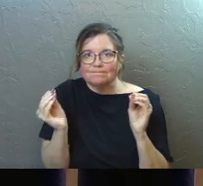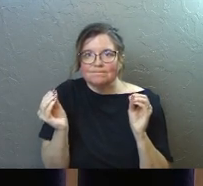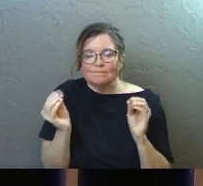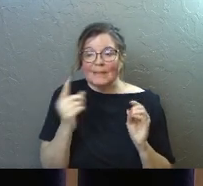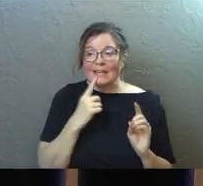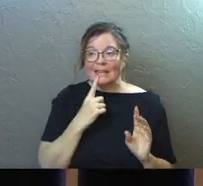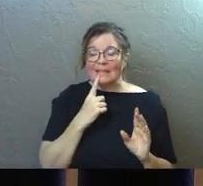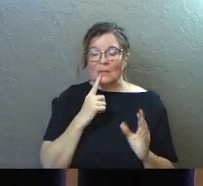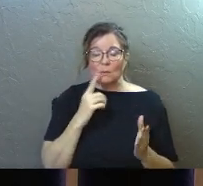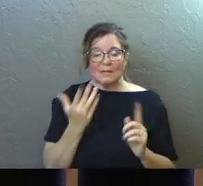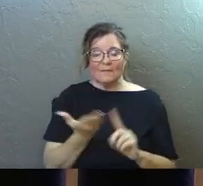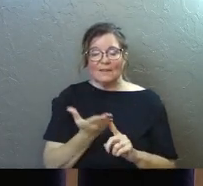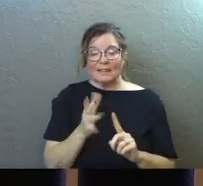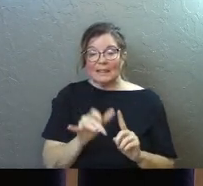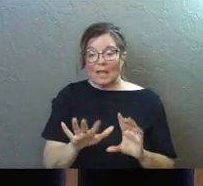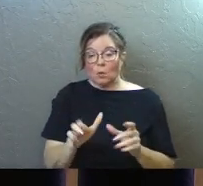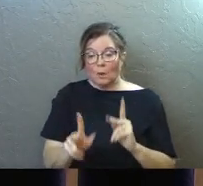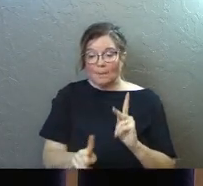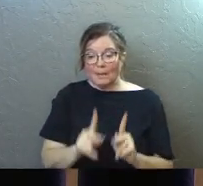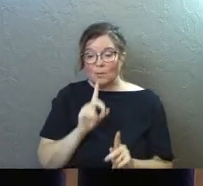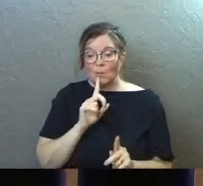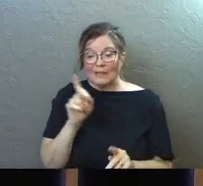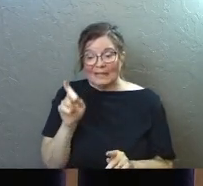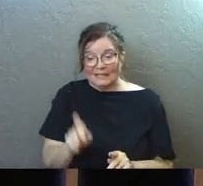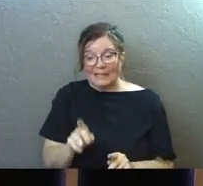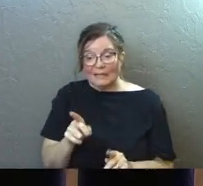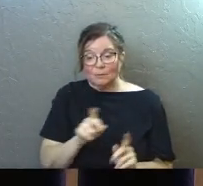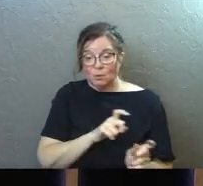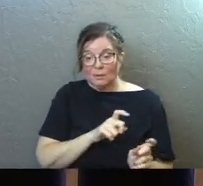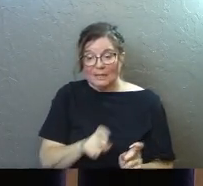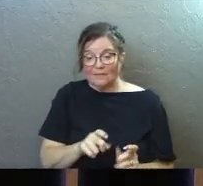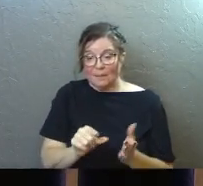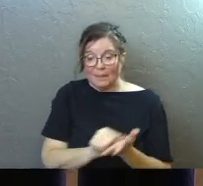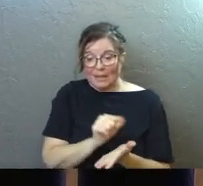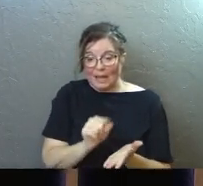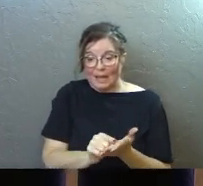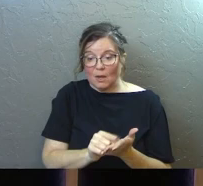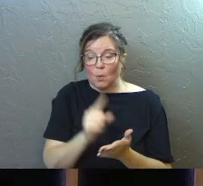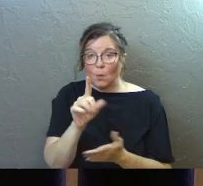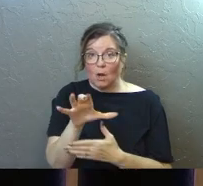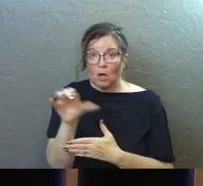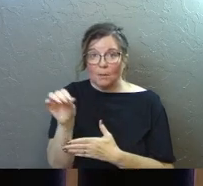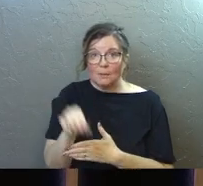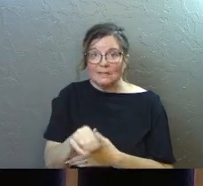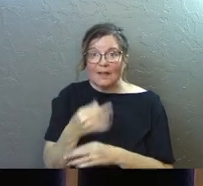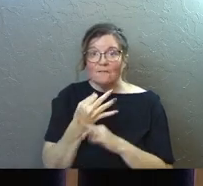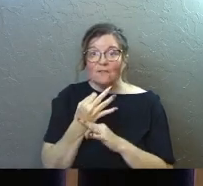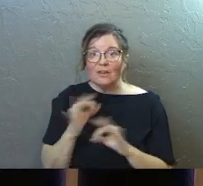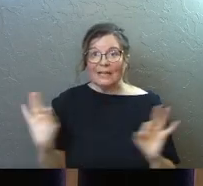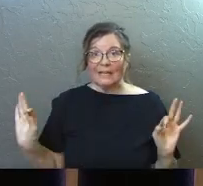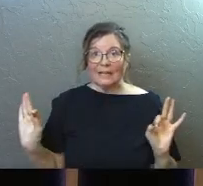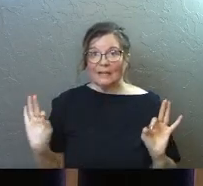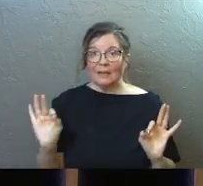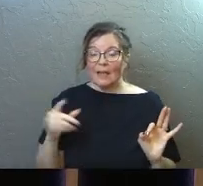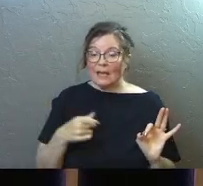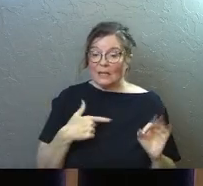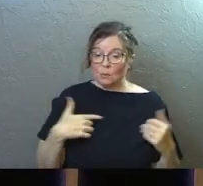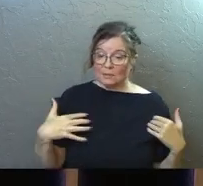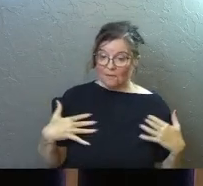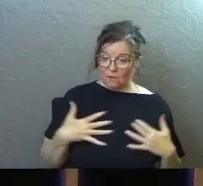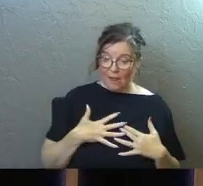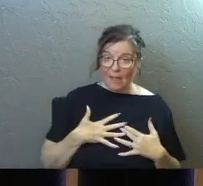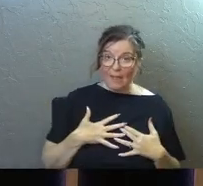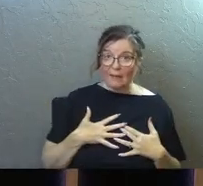And he was so convinced that that group of people really needed him to give them the gospel 100% free. And he was